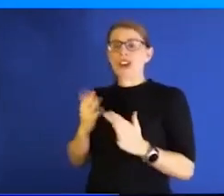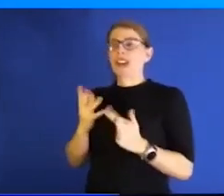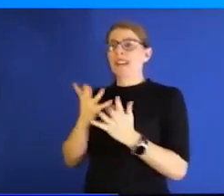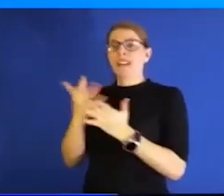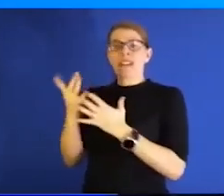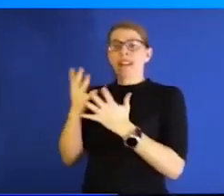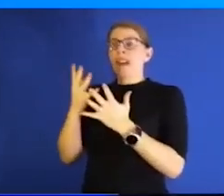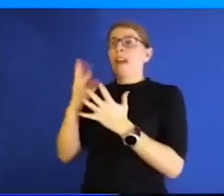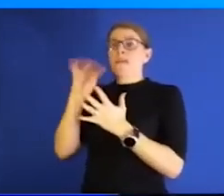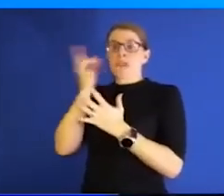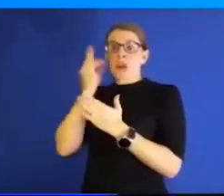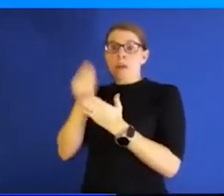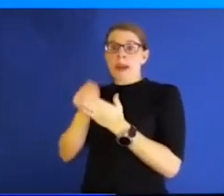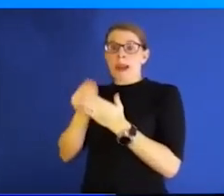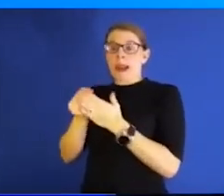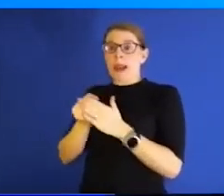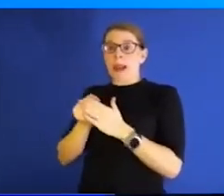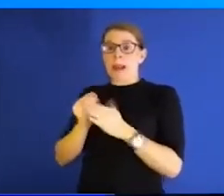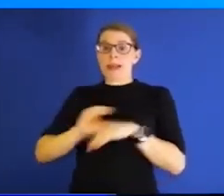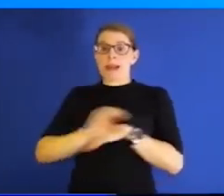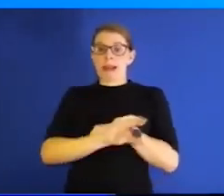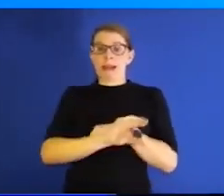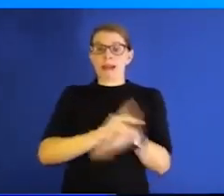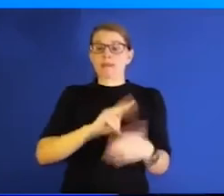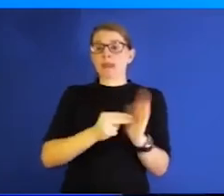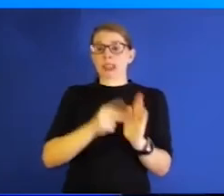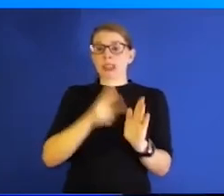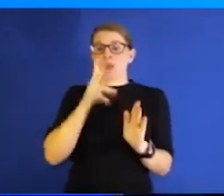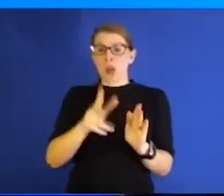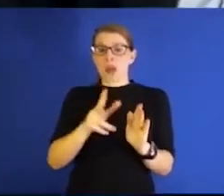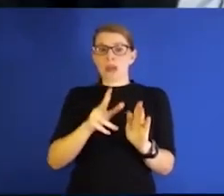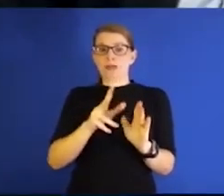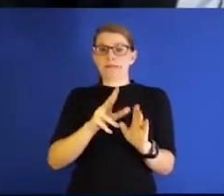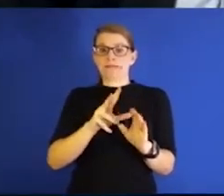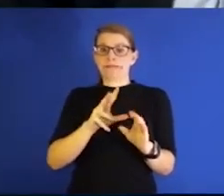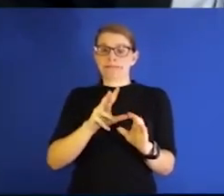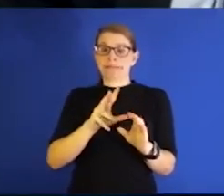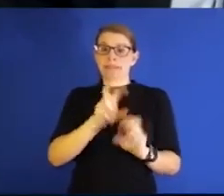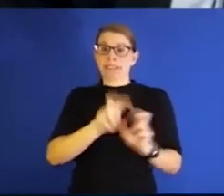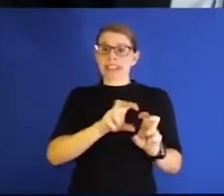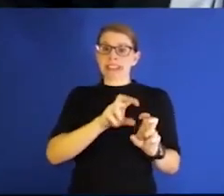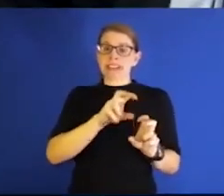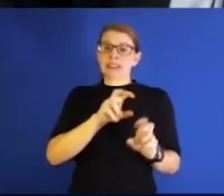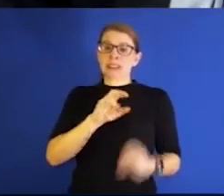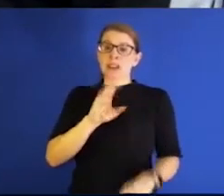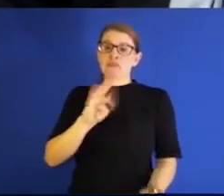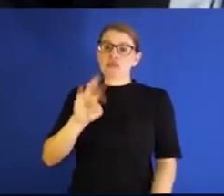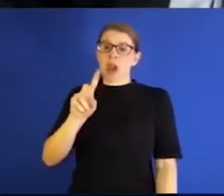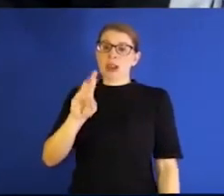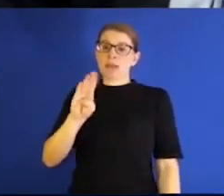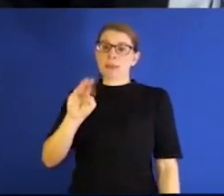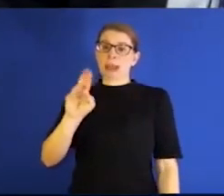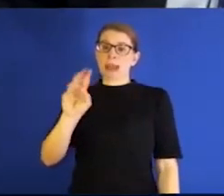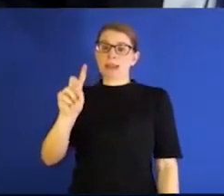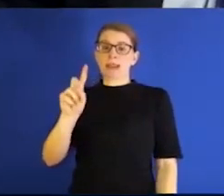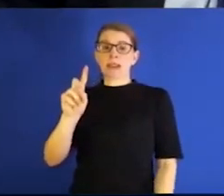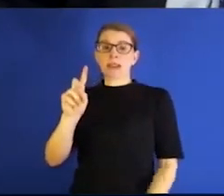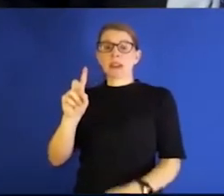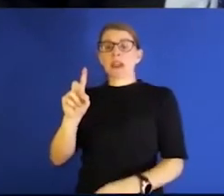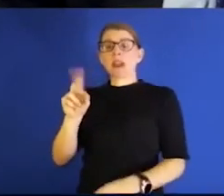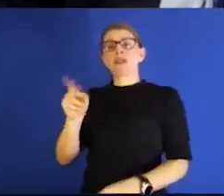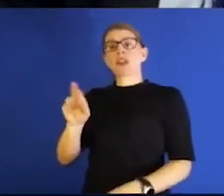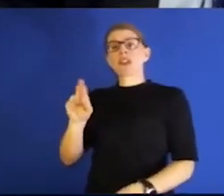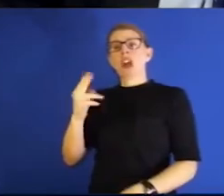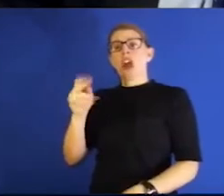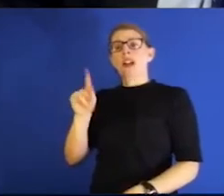have to apply will be put into this broadband challenge. Thanks for the update on that. Dr. Hawkinson, I'm just going to give the last question to you from Terry.